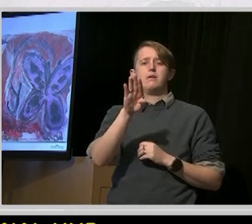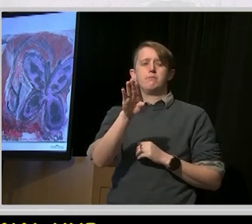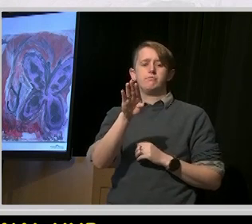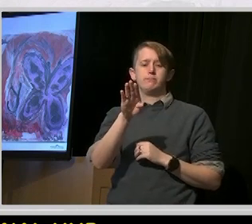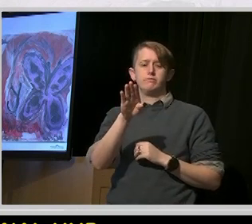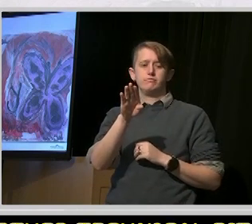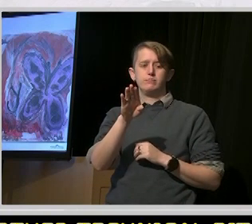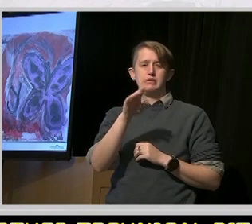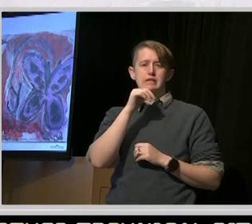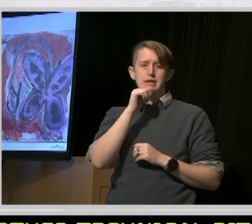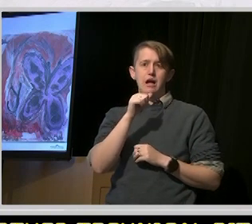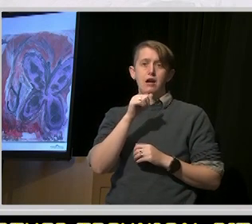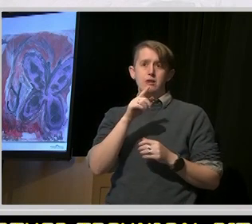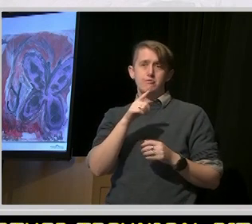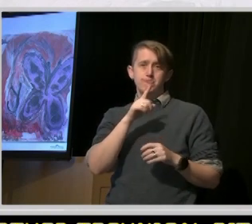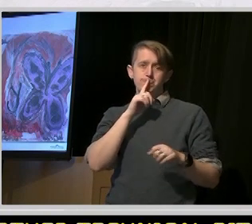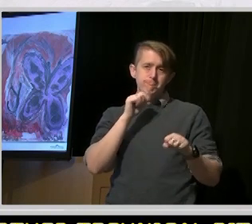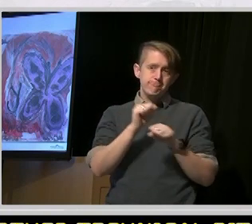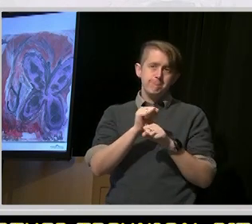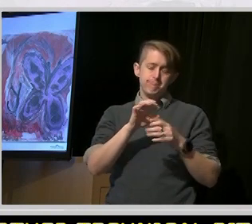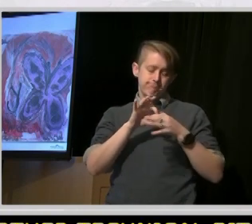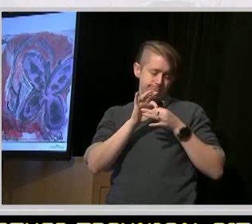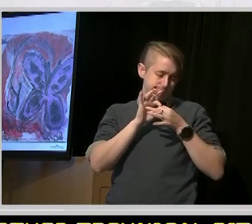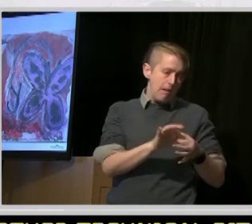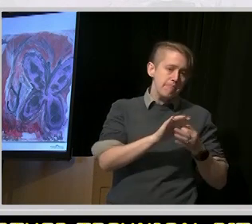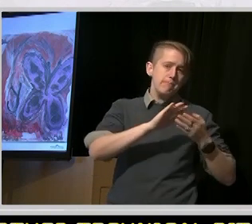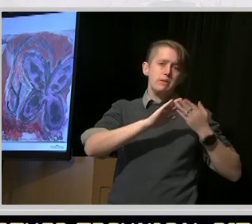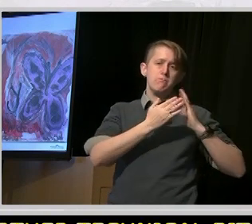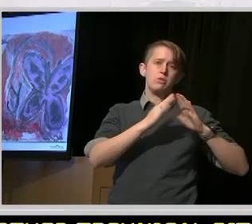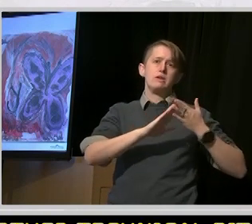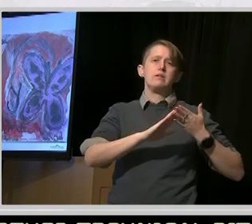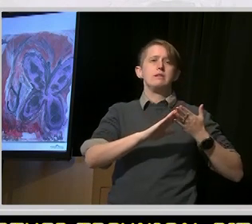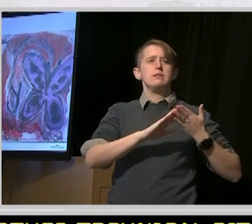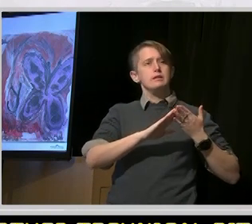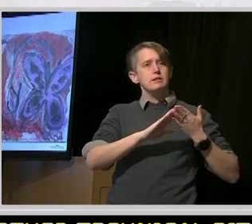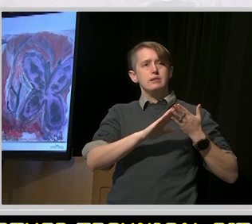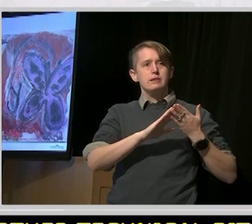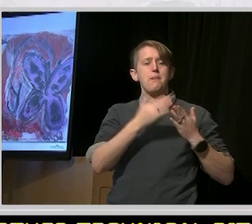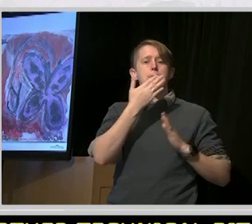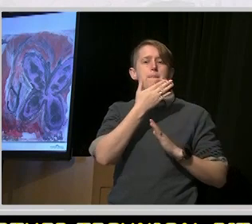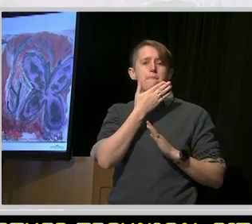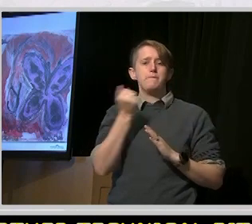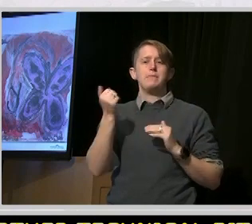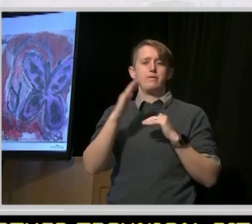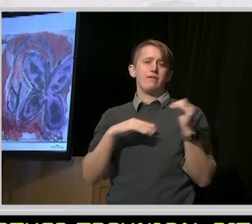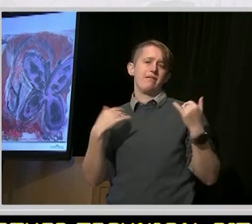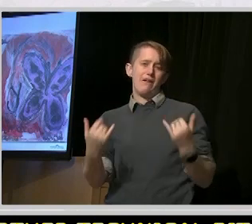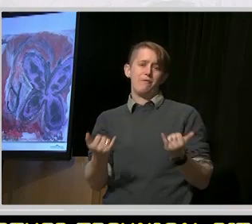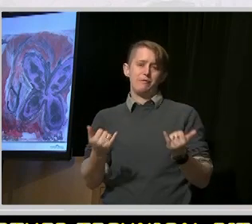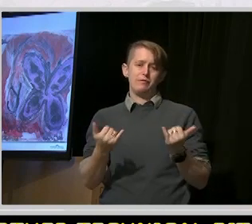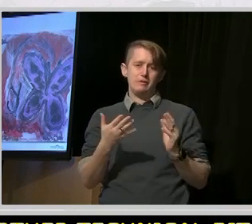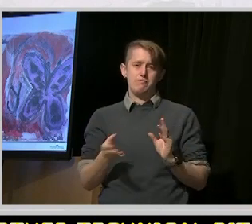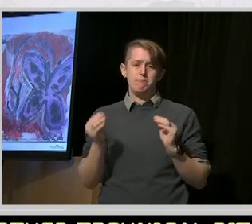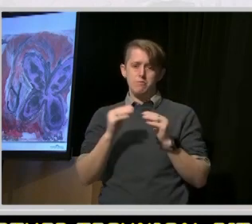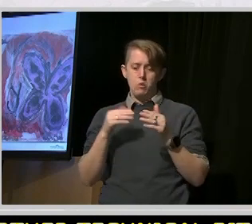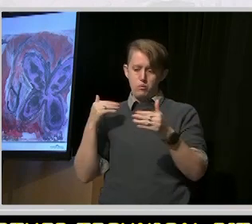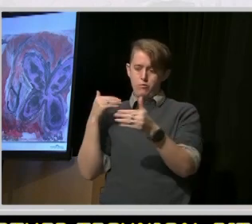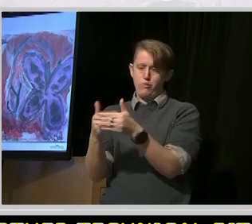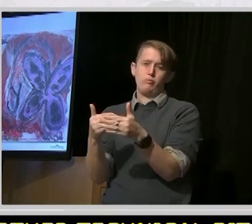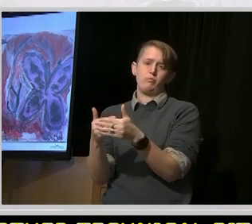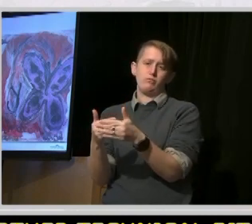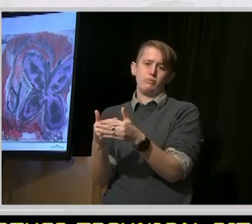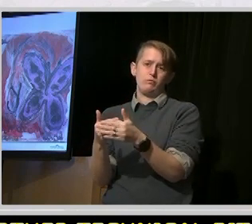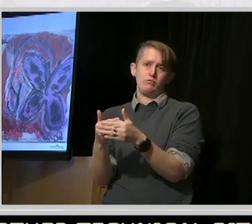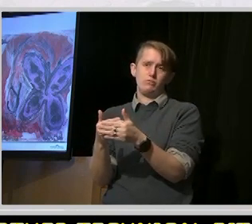down to communities, but it brings it closer to each area where the distinct complexion and